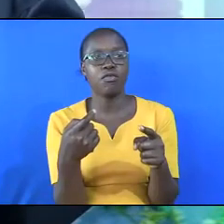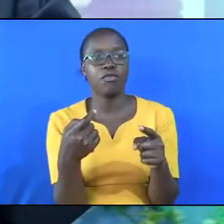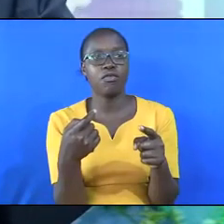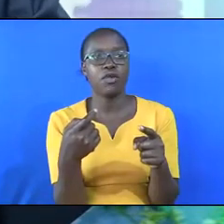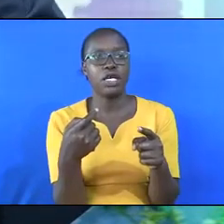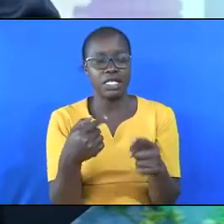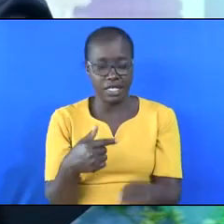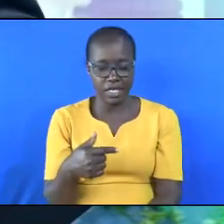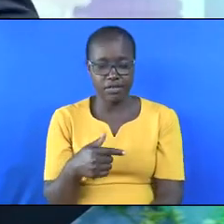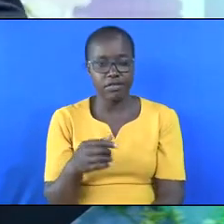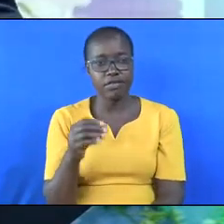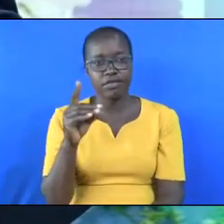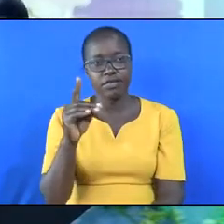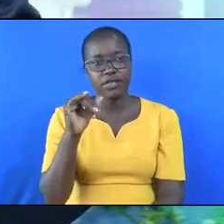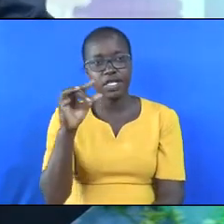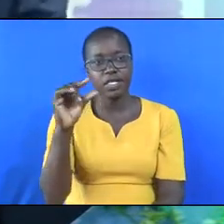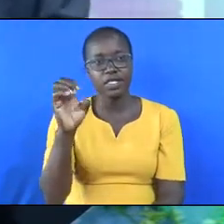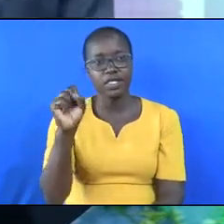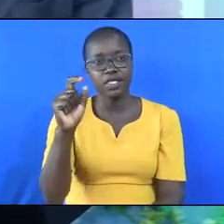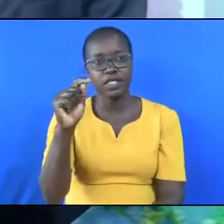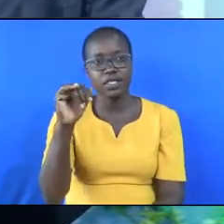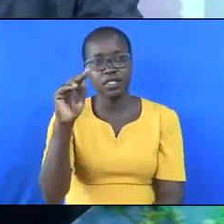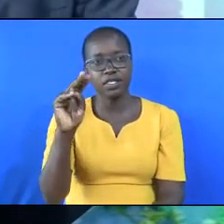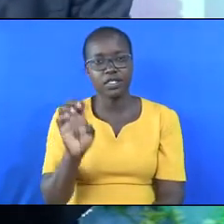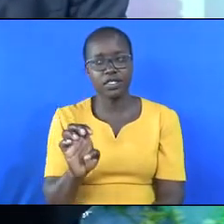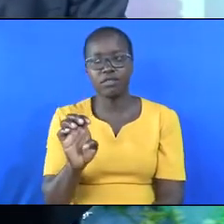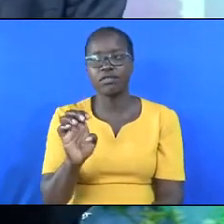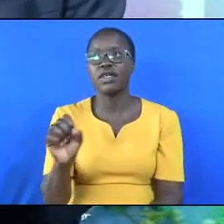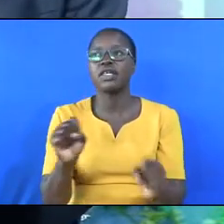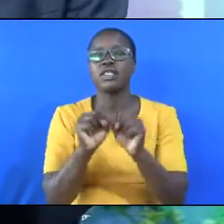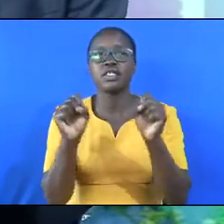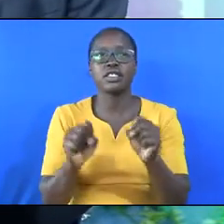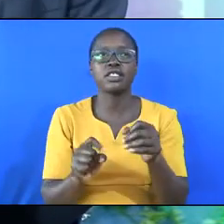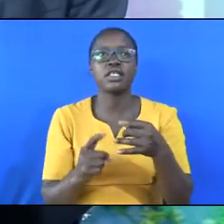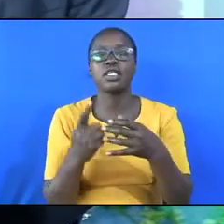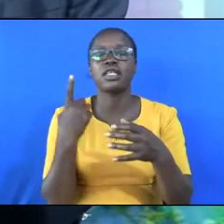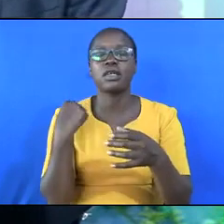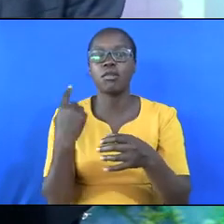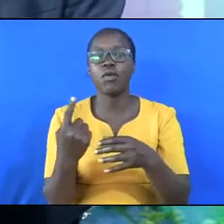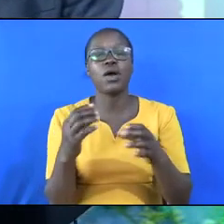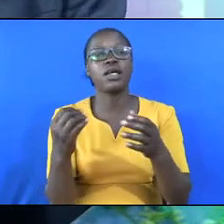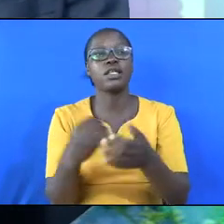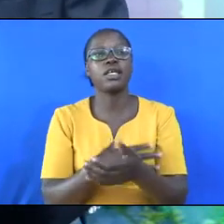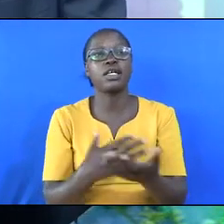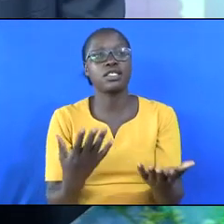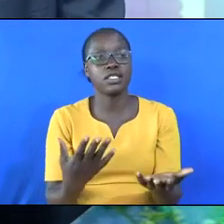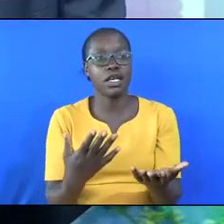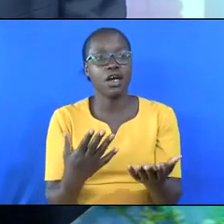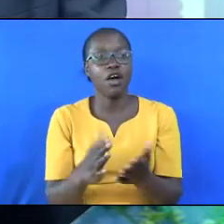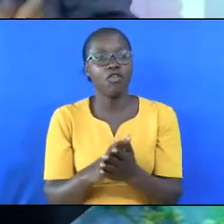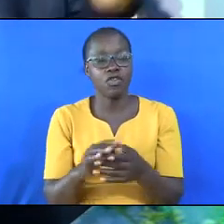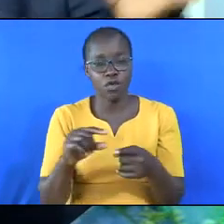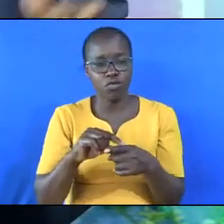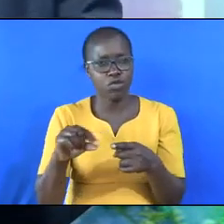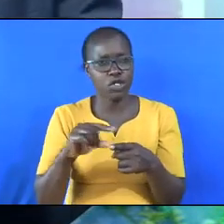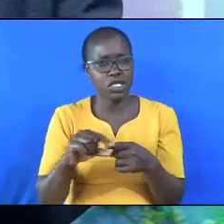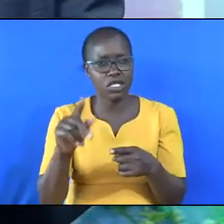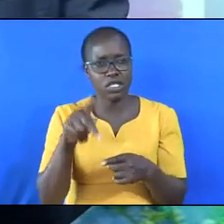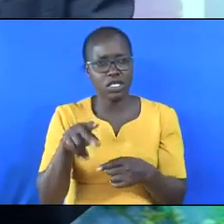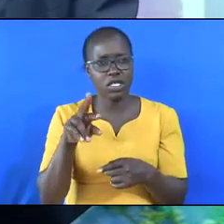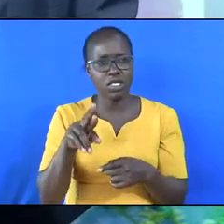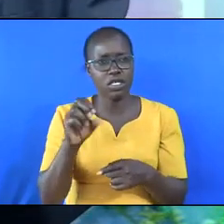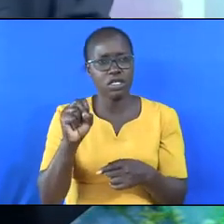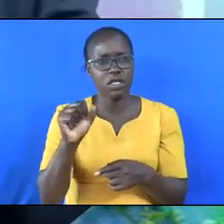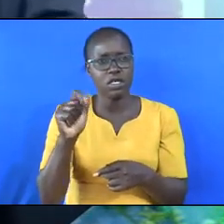digestive system. And number one cancer in men is cancer of the prostate. That's what I want to